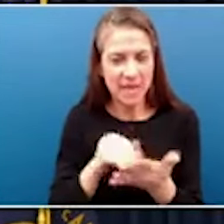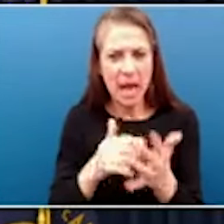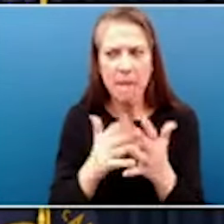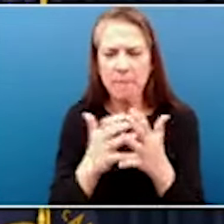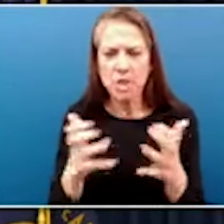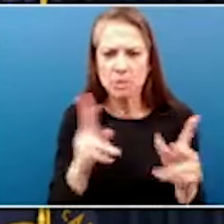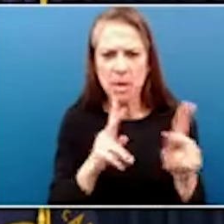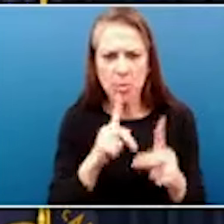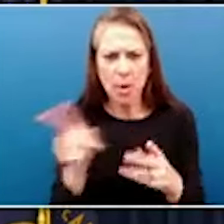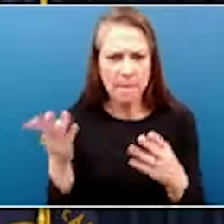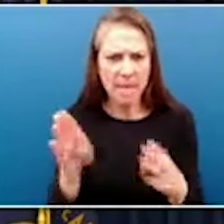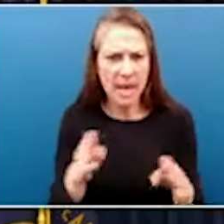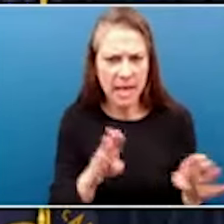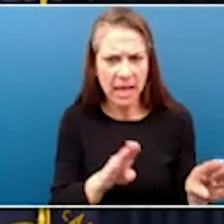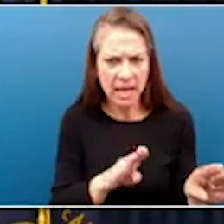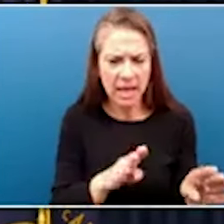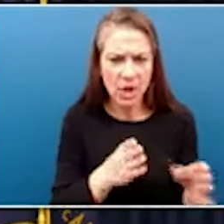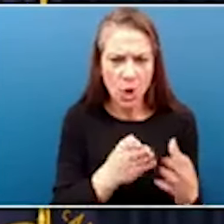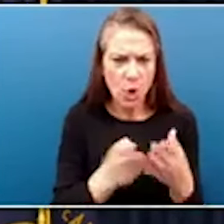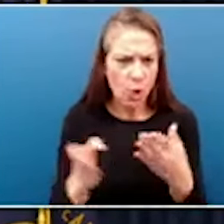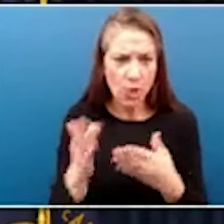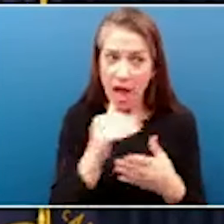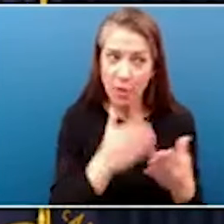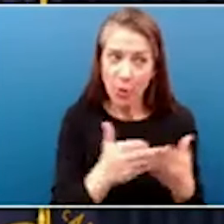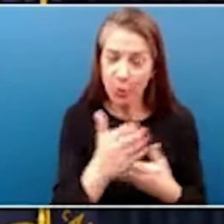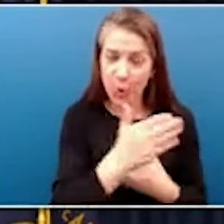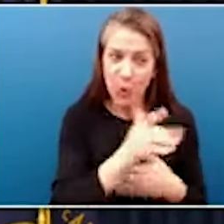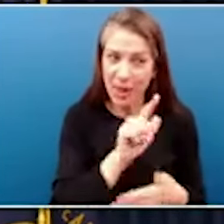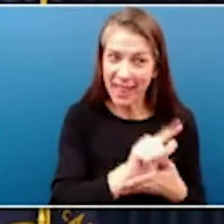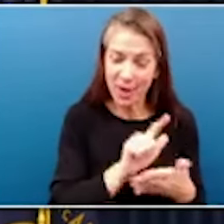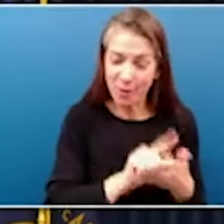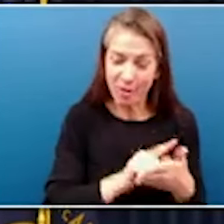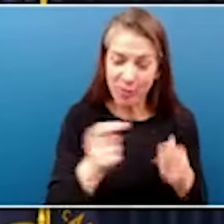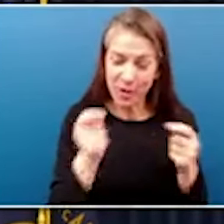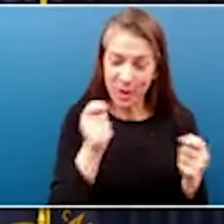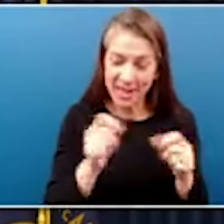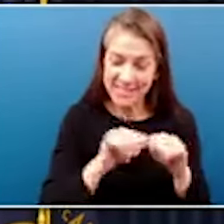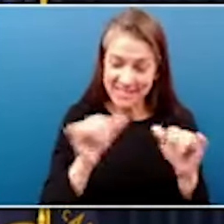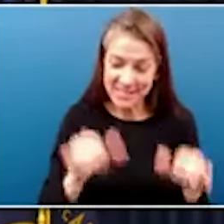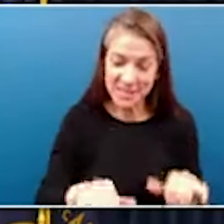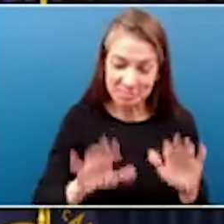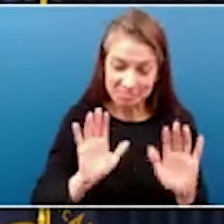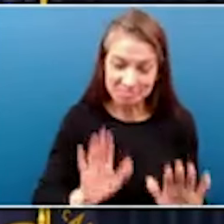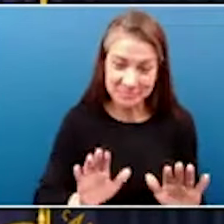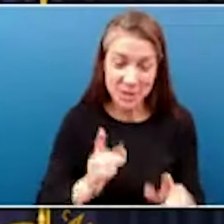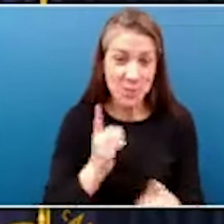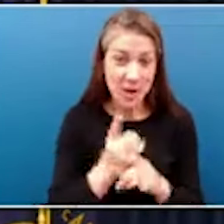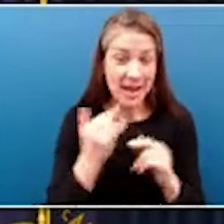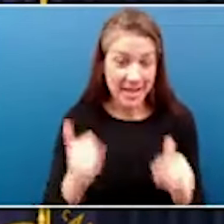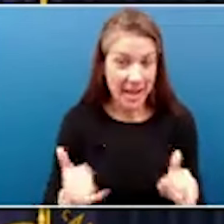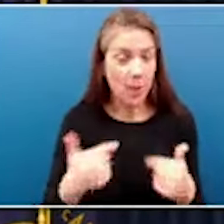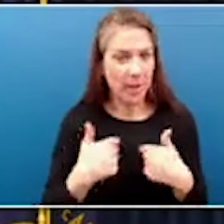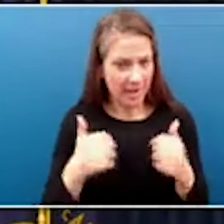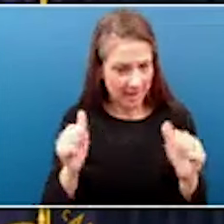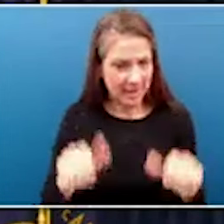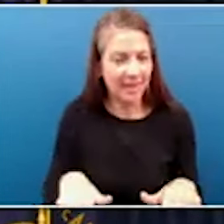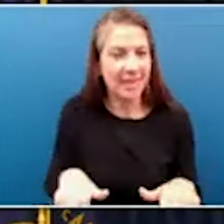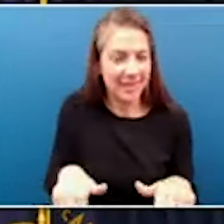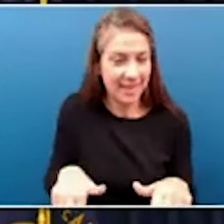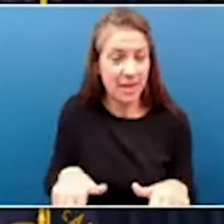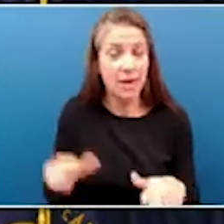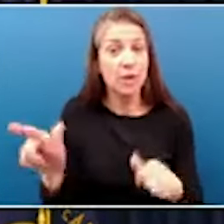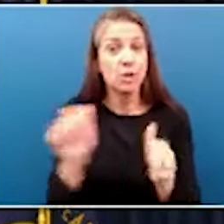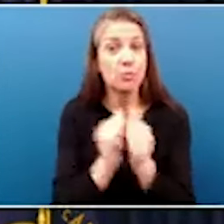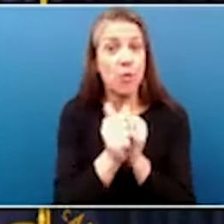not through a legal regulated system. Right now, our sports betting is